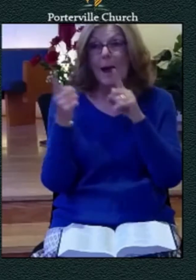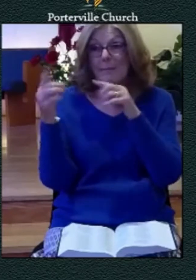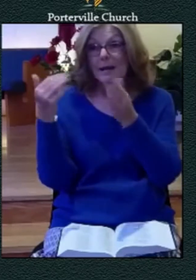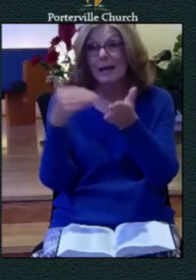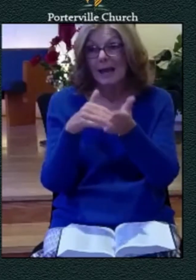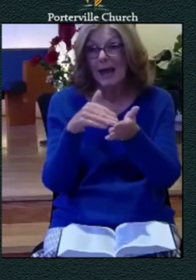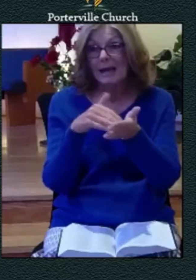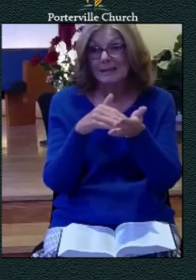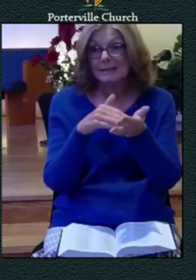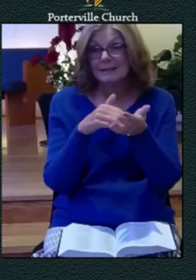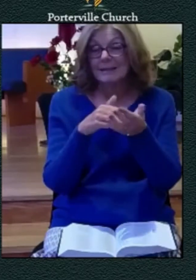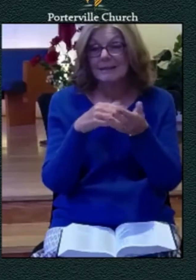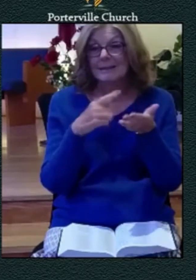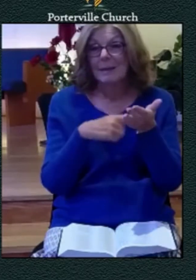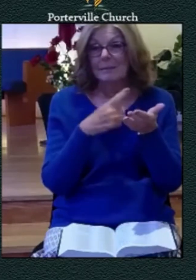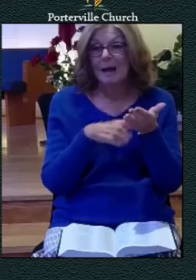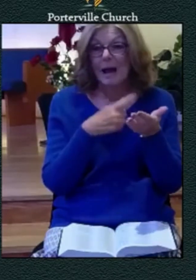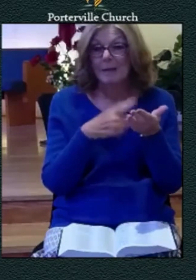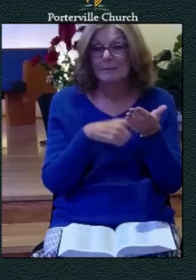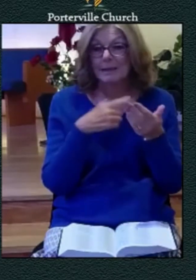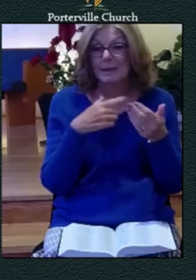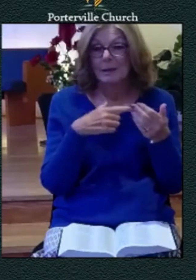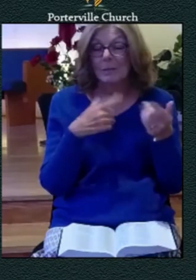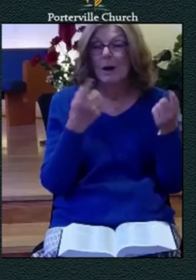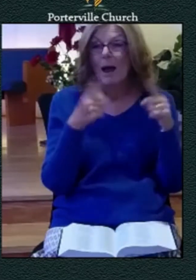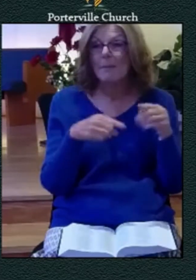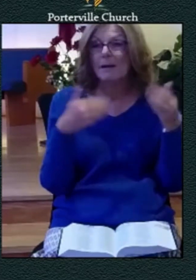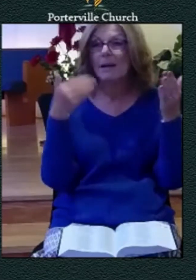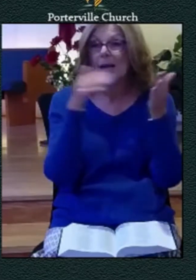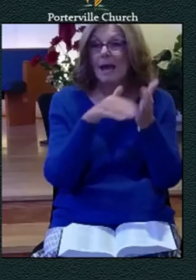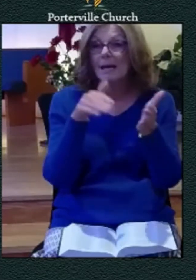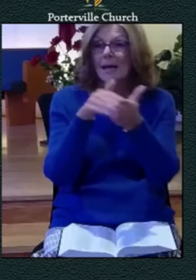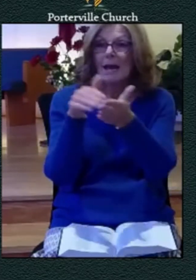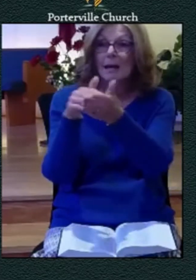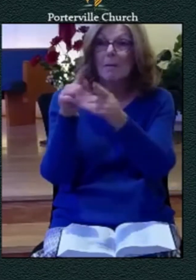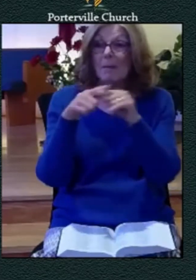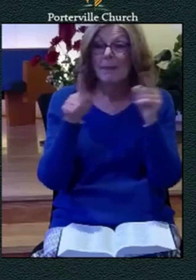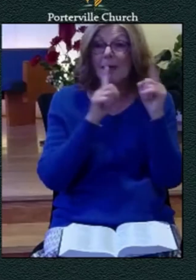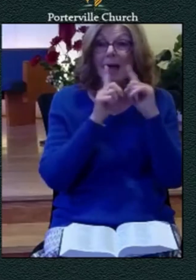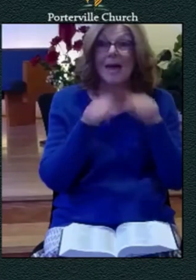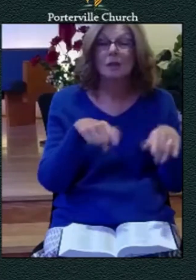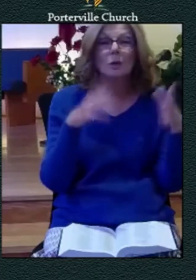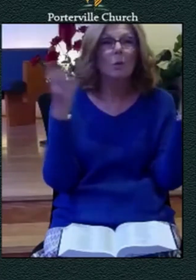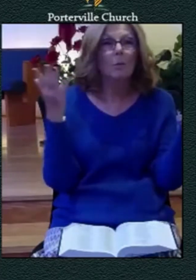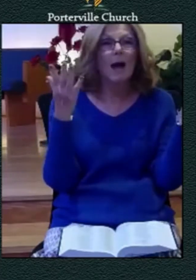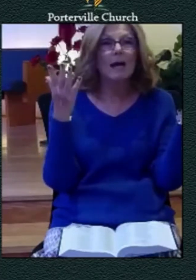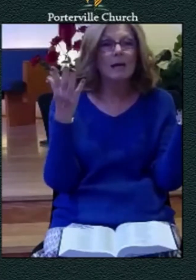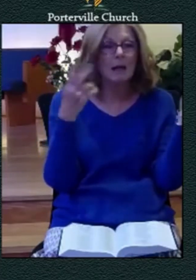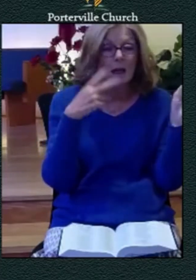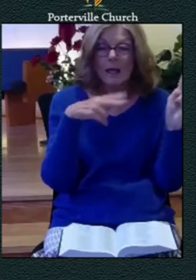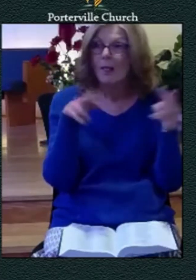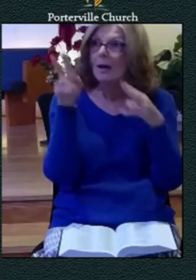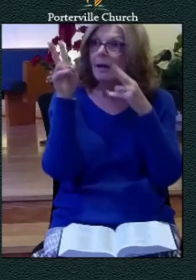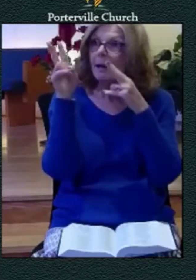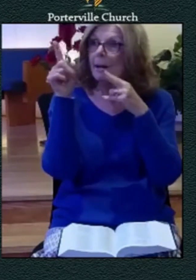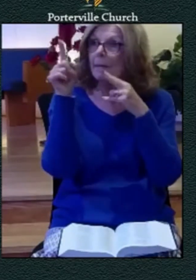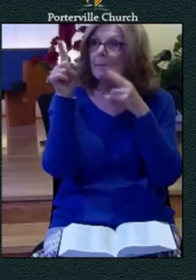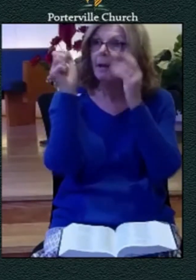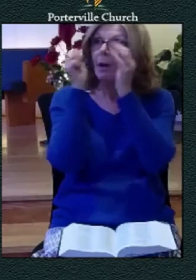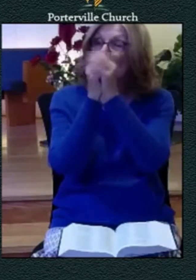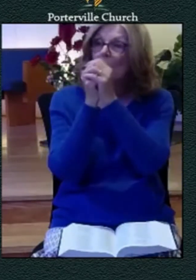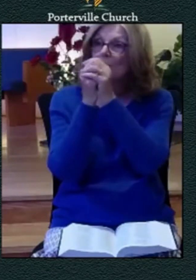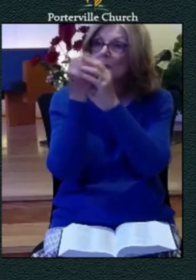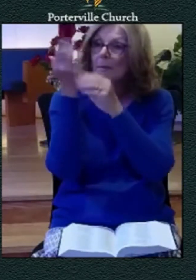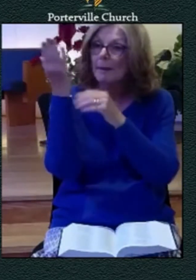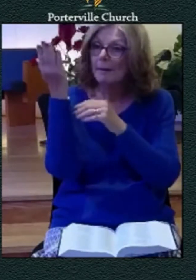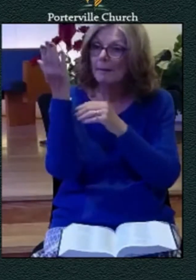shake it loose but the answer worship look back on him turn your eyes on